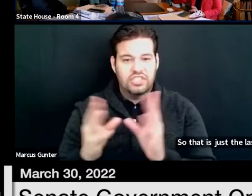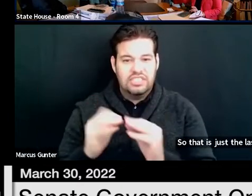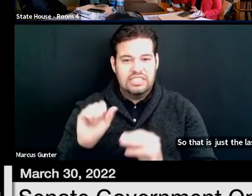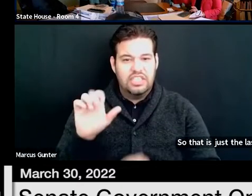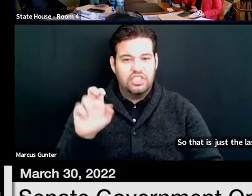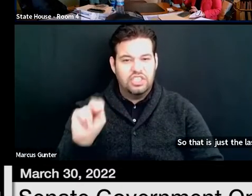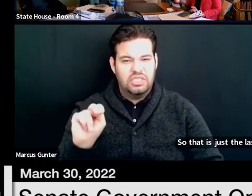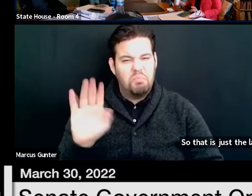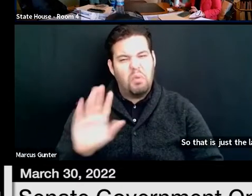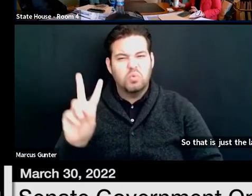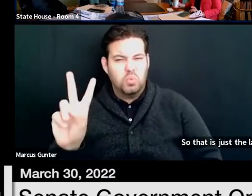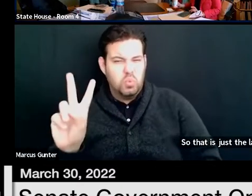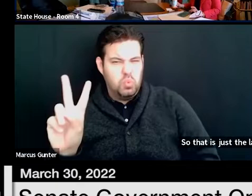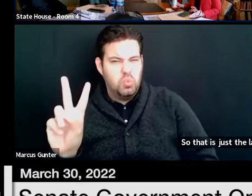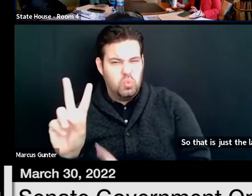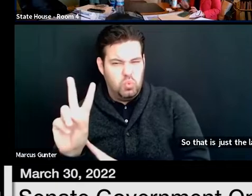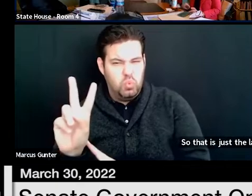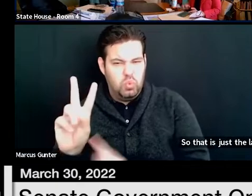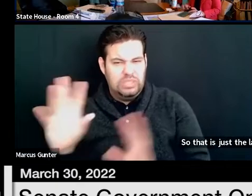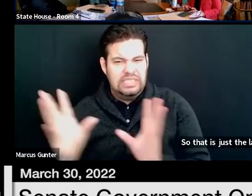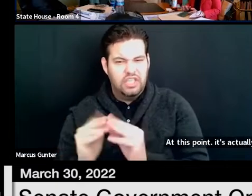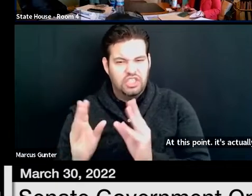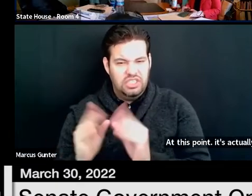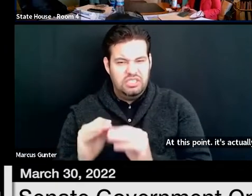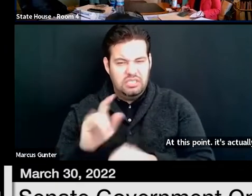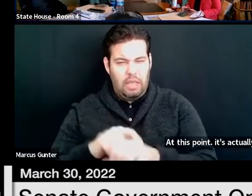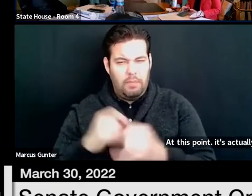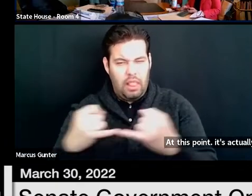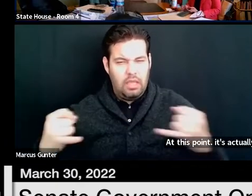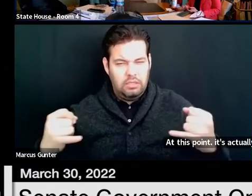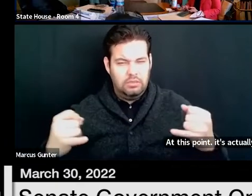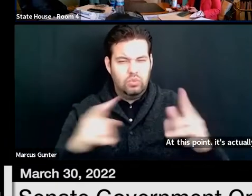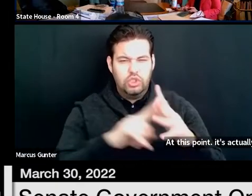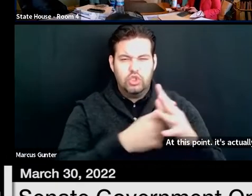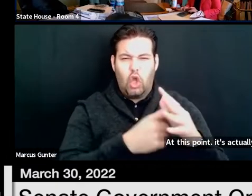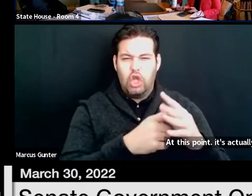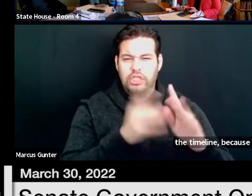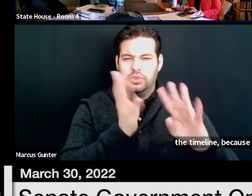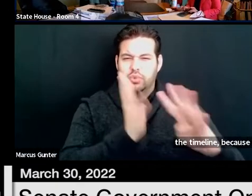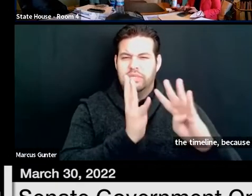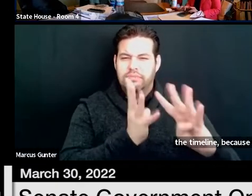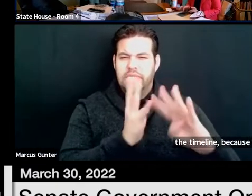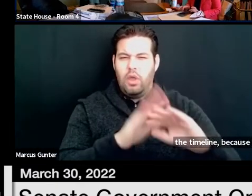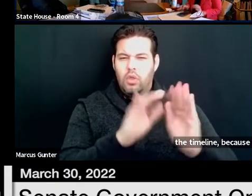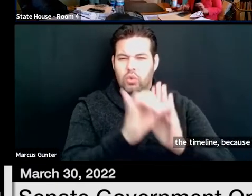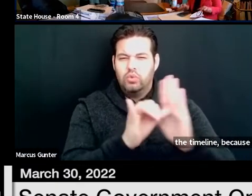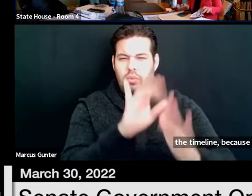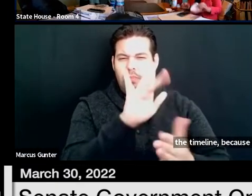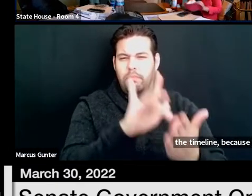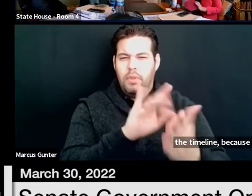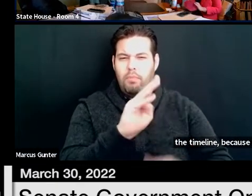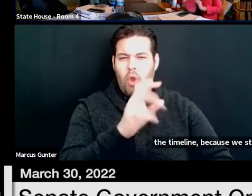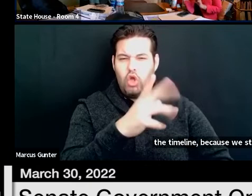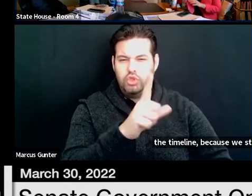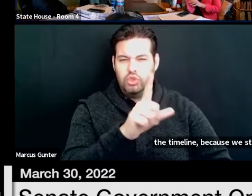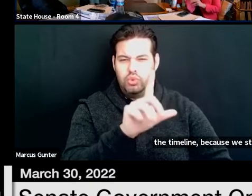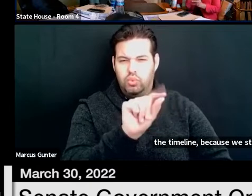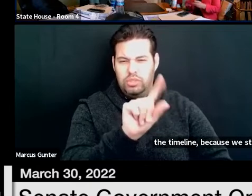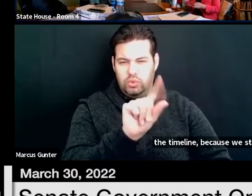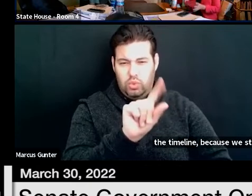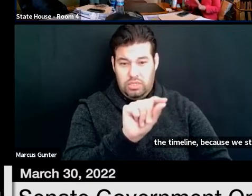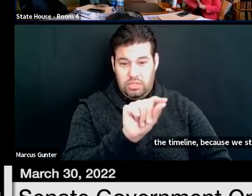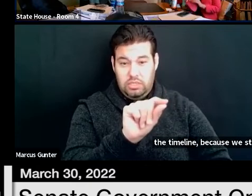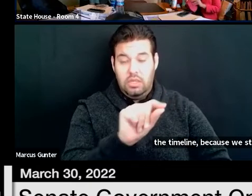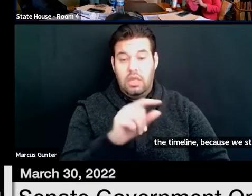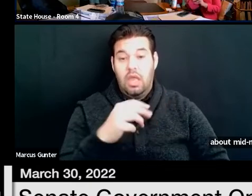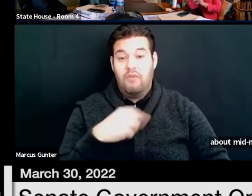about two sessions if you look at the timeline, because we started streaming to YouTube in about mid-March of 2020. So we have